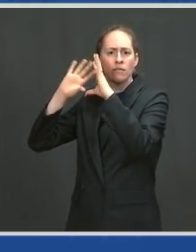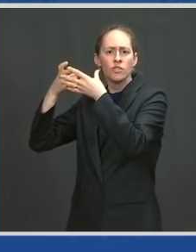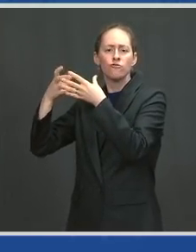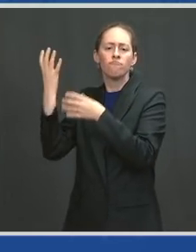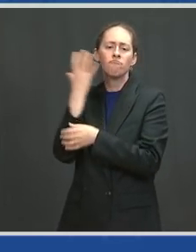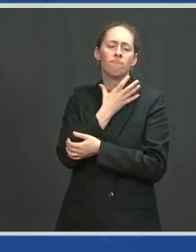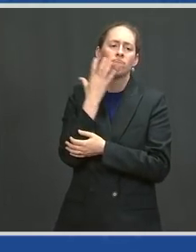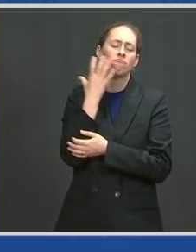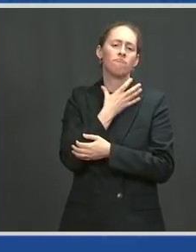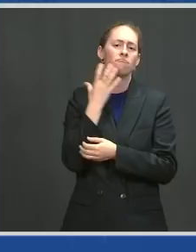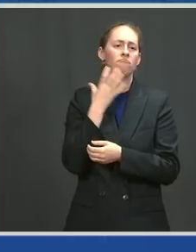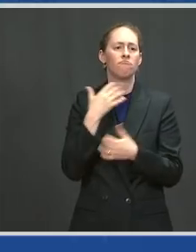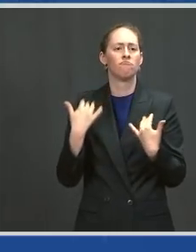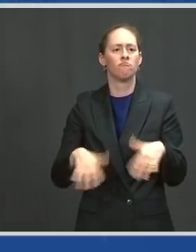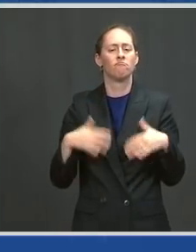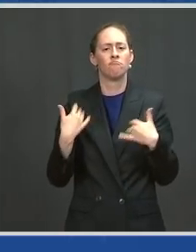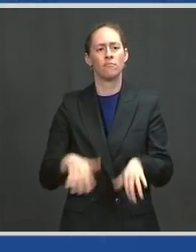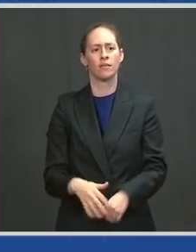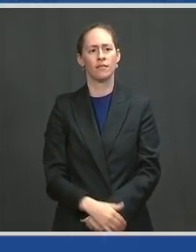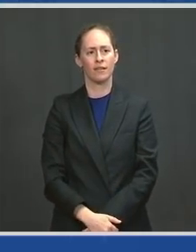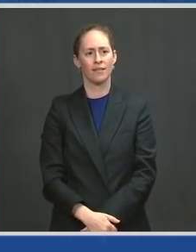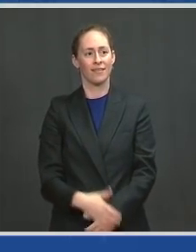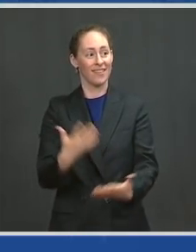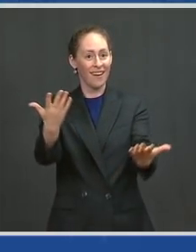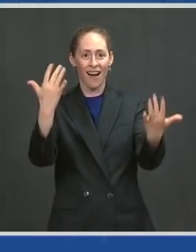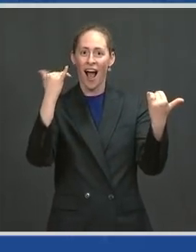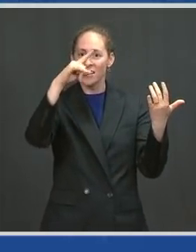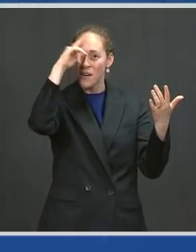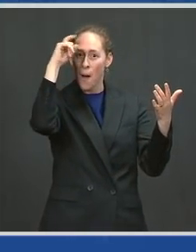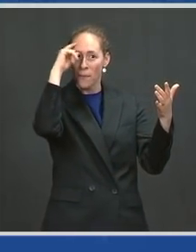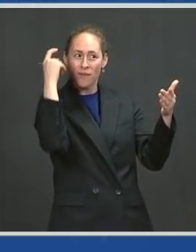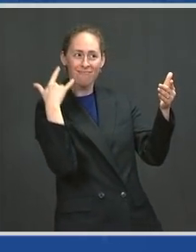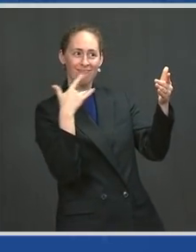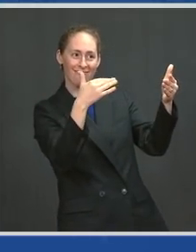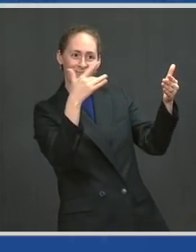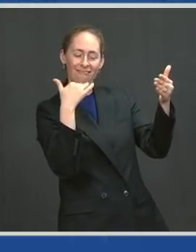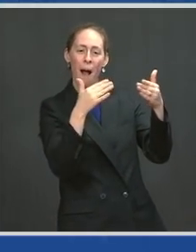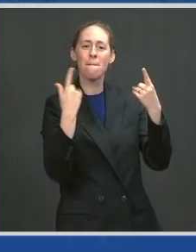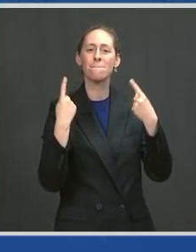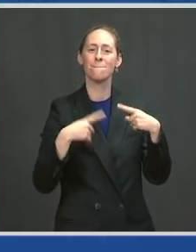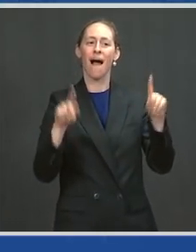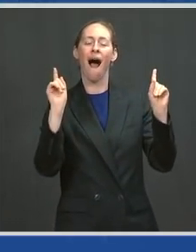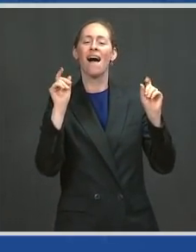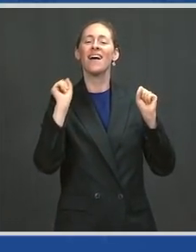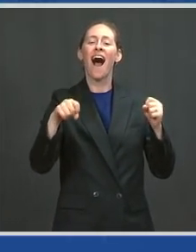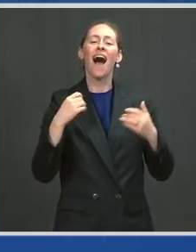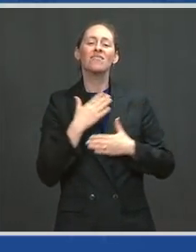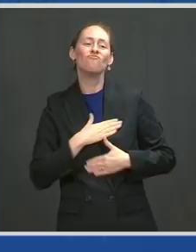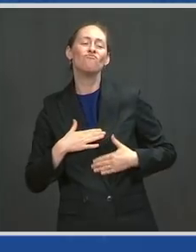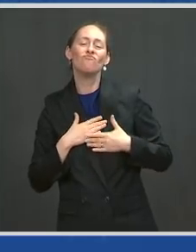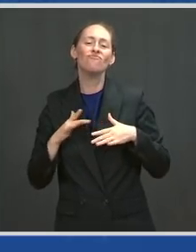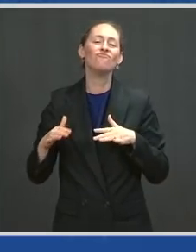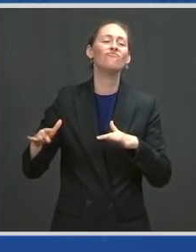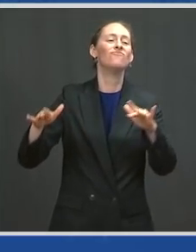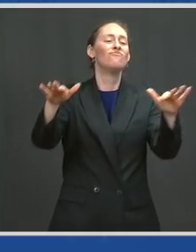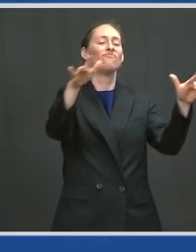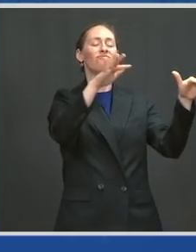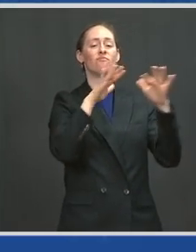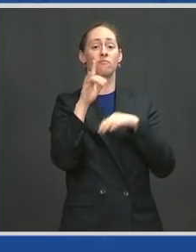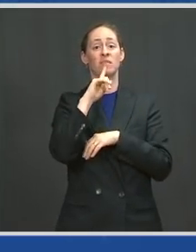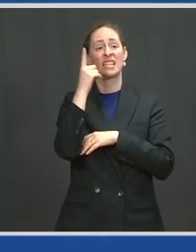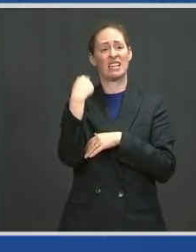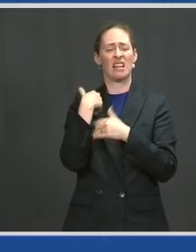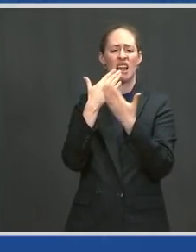summer enjoying the things that we have always cherished, thanks to your leadership, sir,